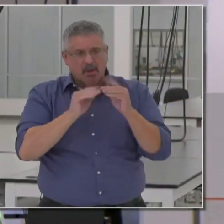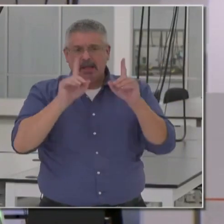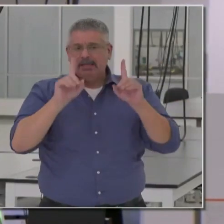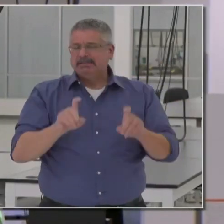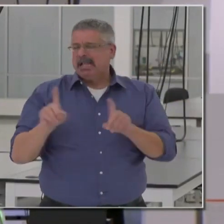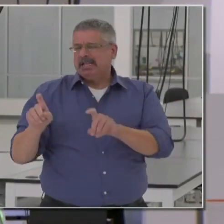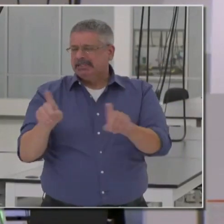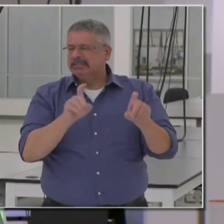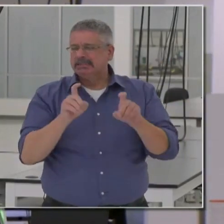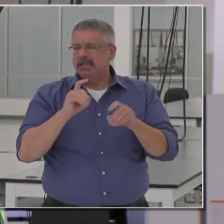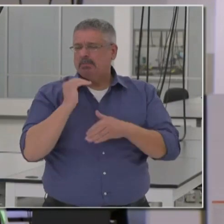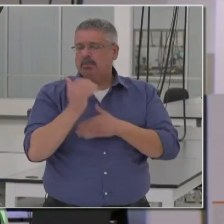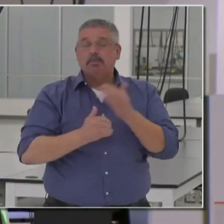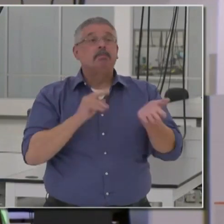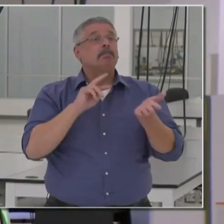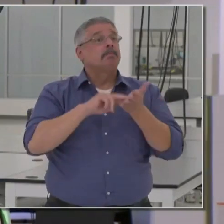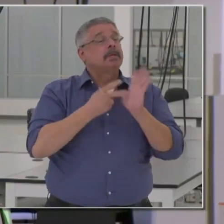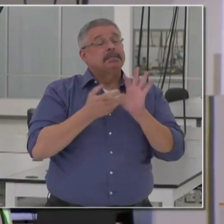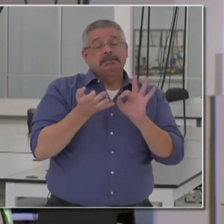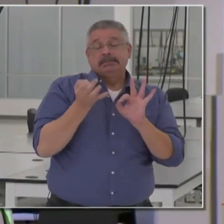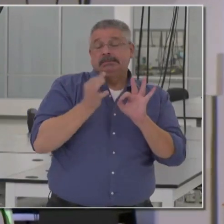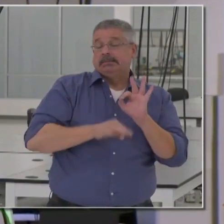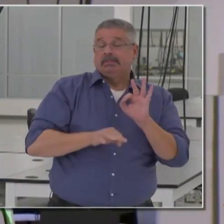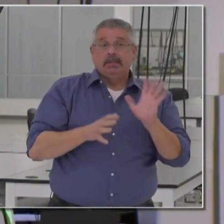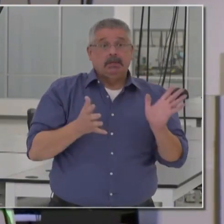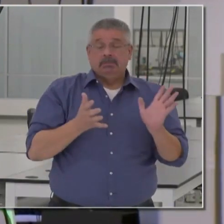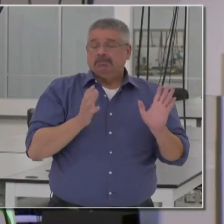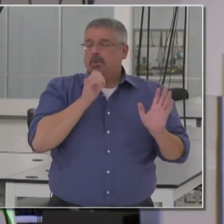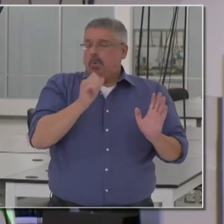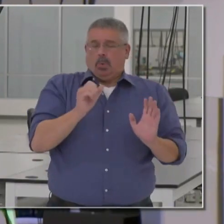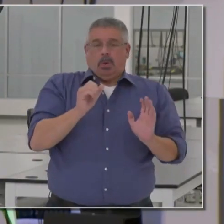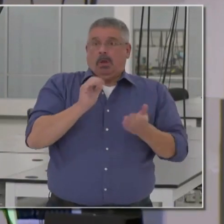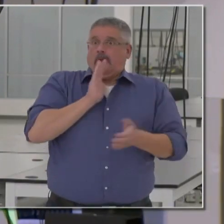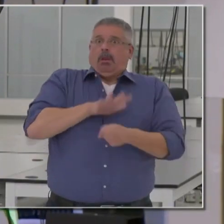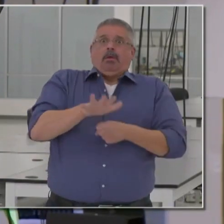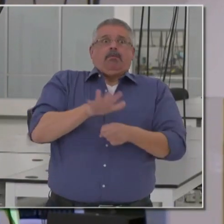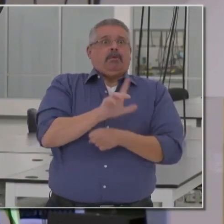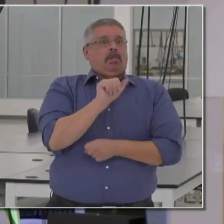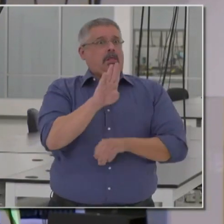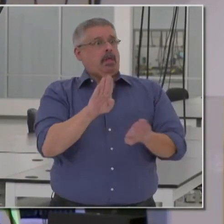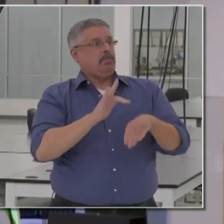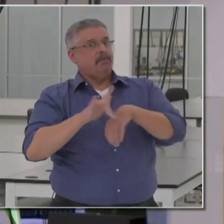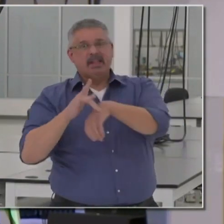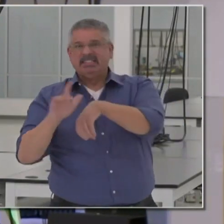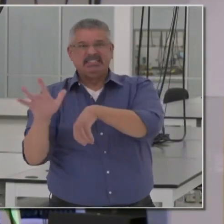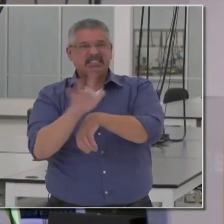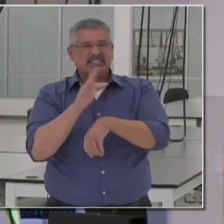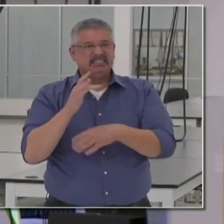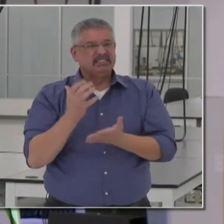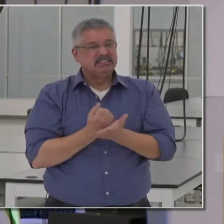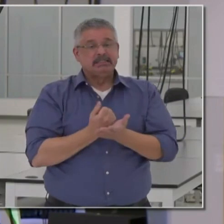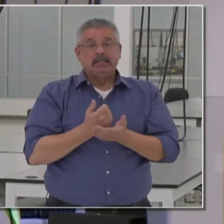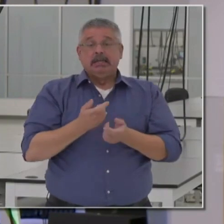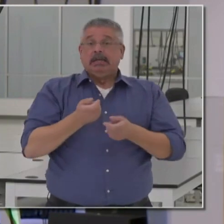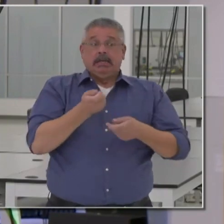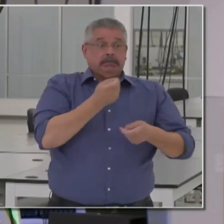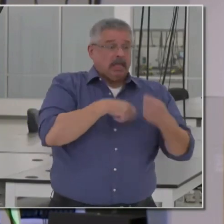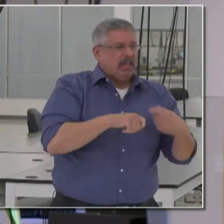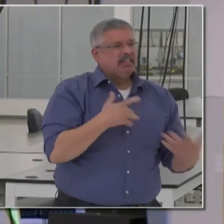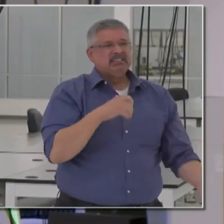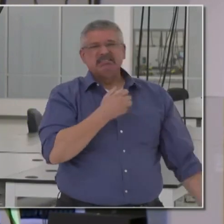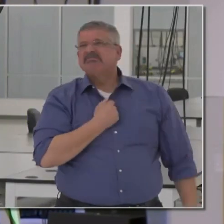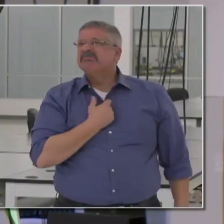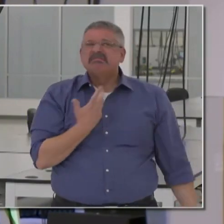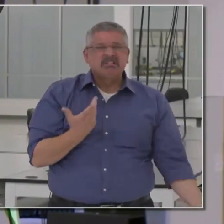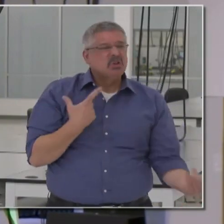our testing protocols, meaning we simply did not have the resources. Instead of lamenting about that, instead